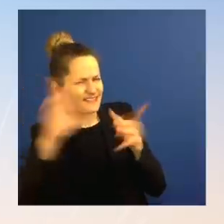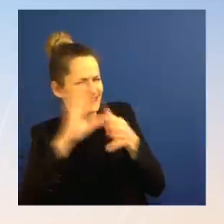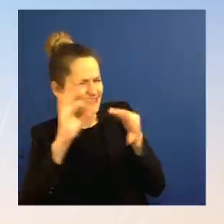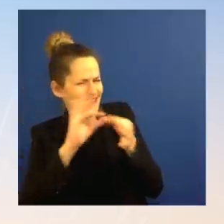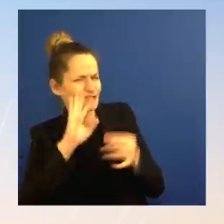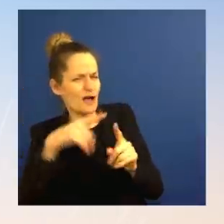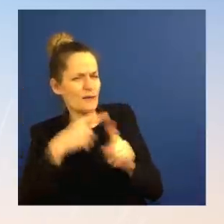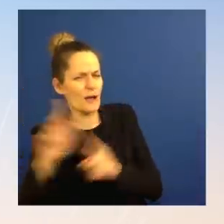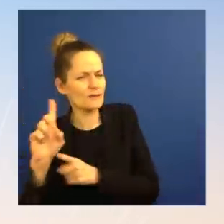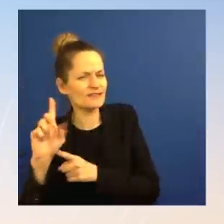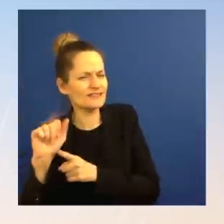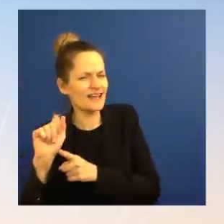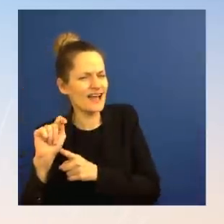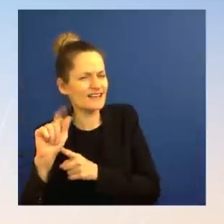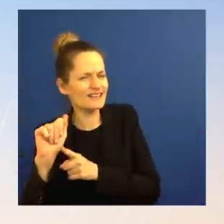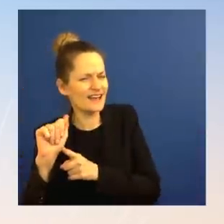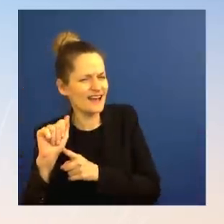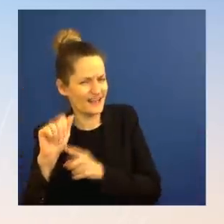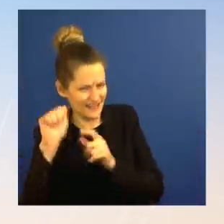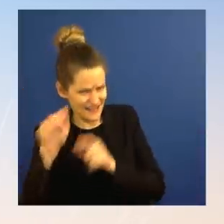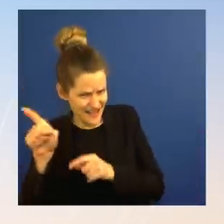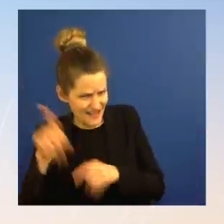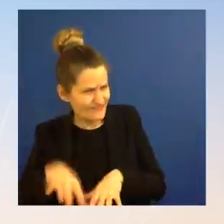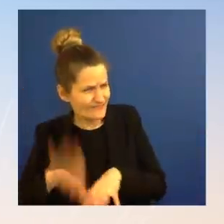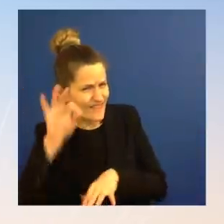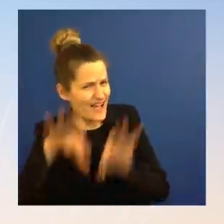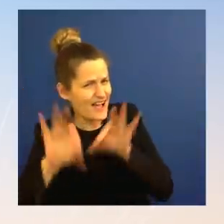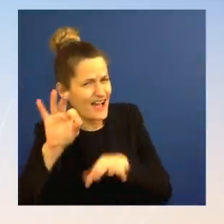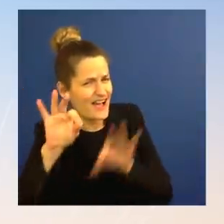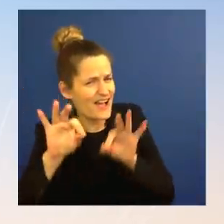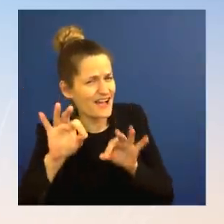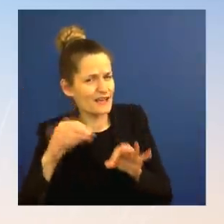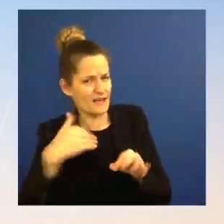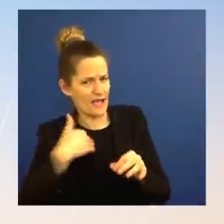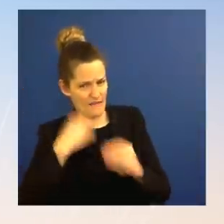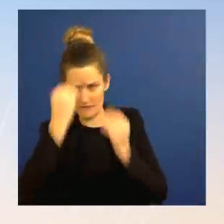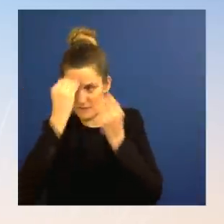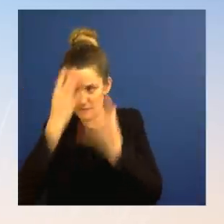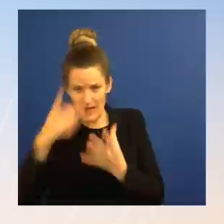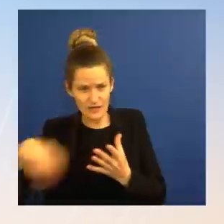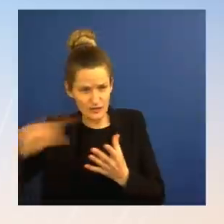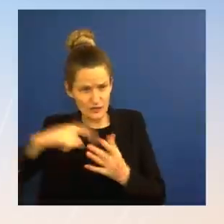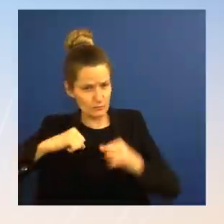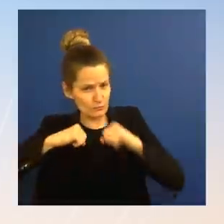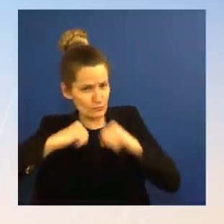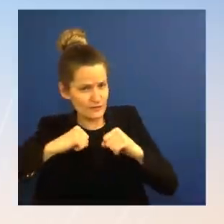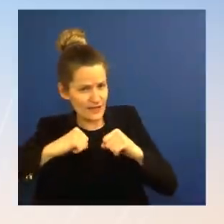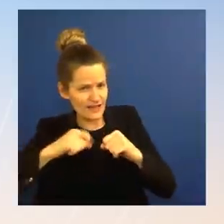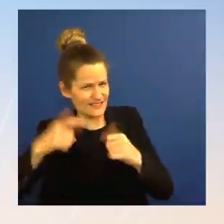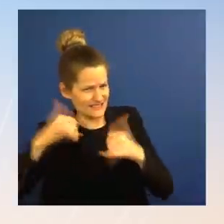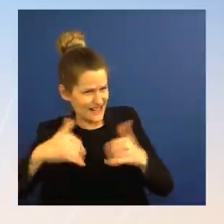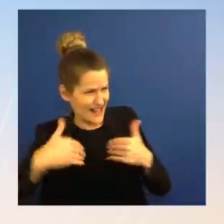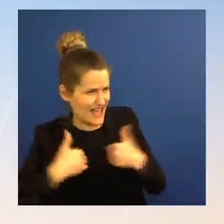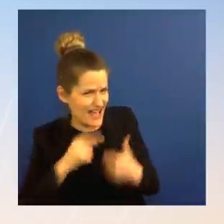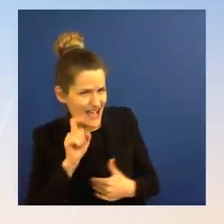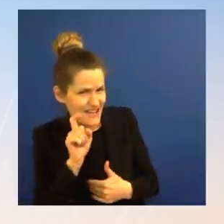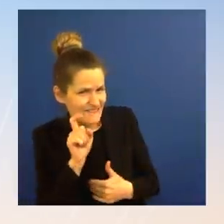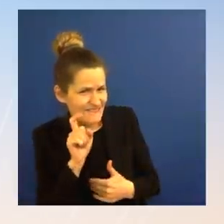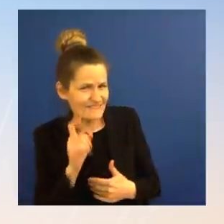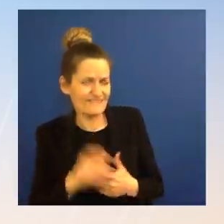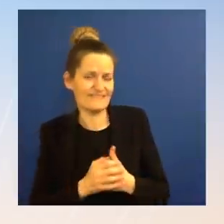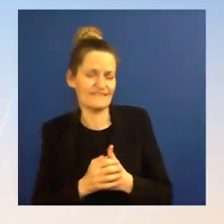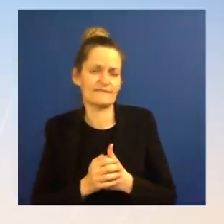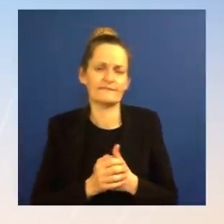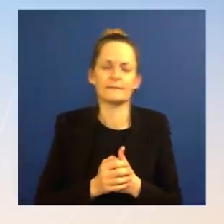White House has any security or privacy concerns regarding this alleged review? Ms. I have nothing further to comment